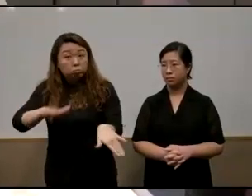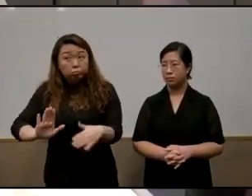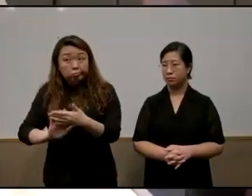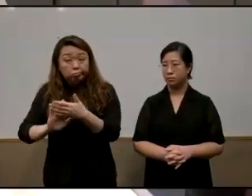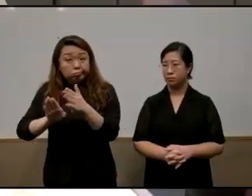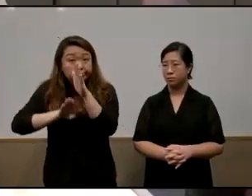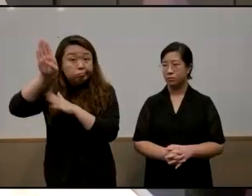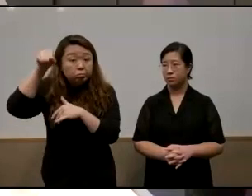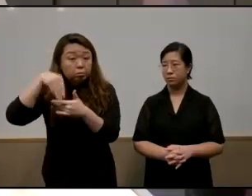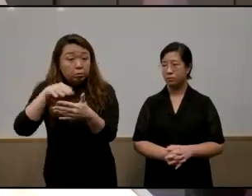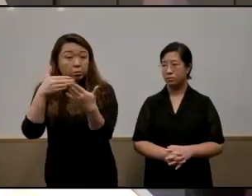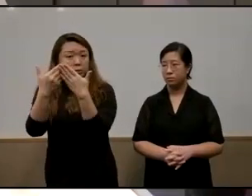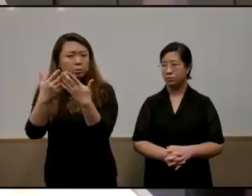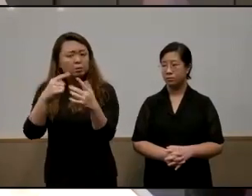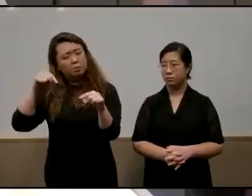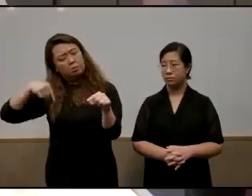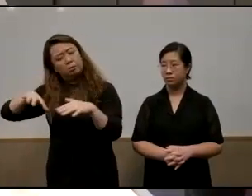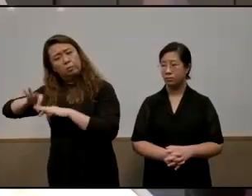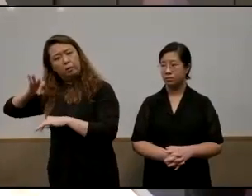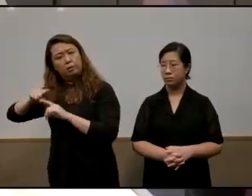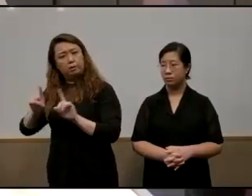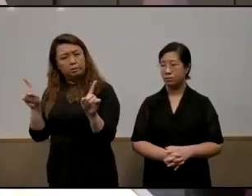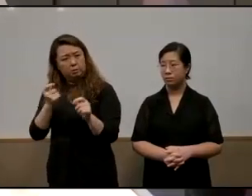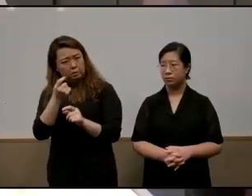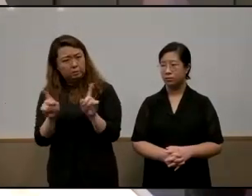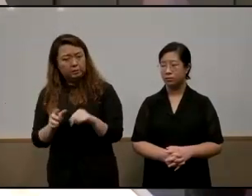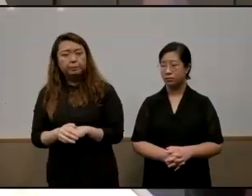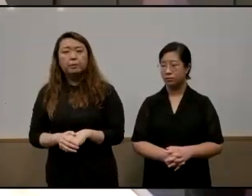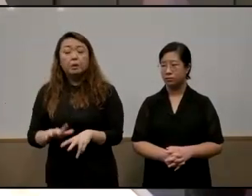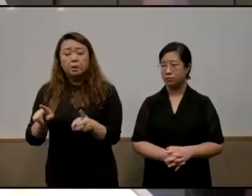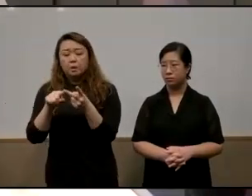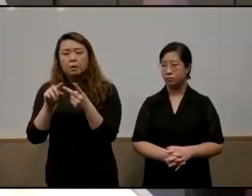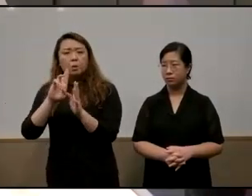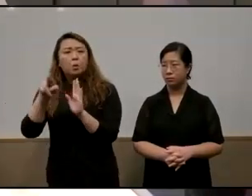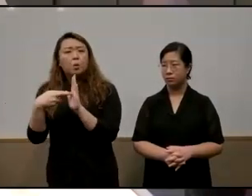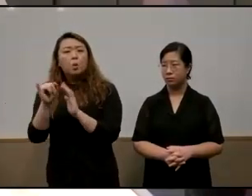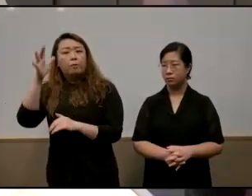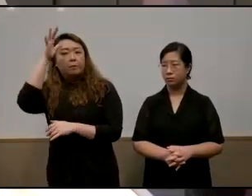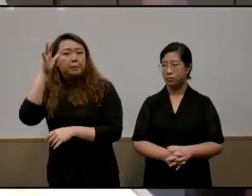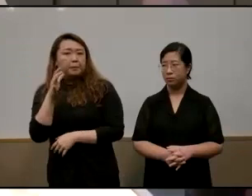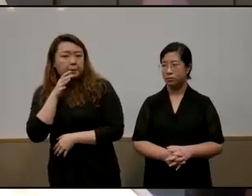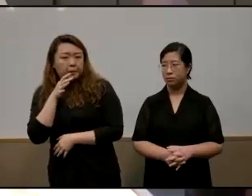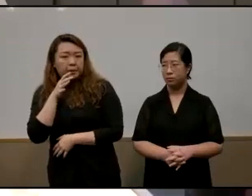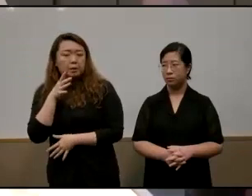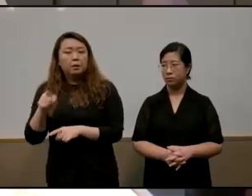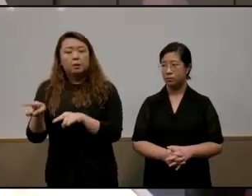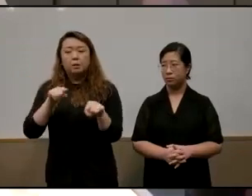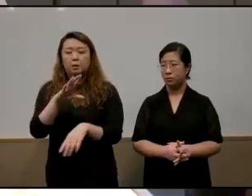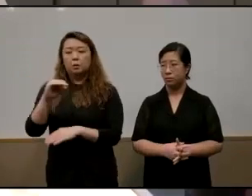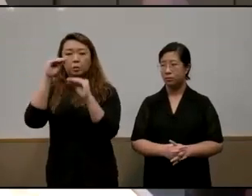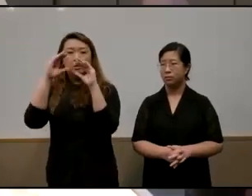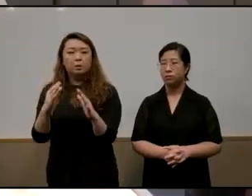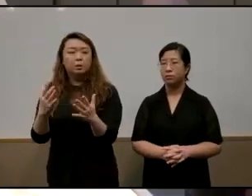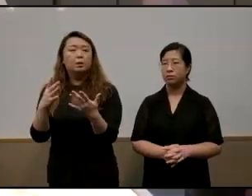is a is a slightly different frame um and the second is the role of the parent as a co-educator and that